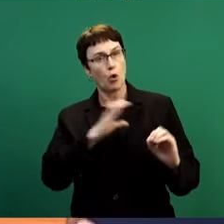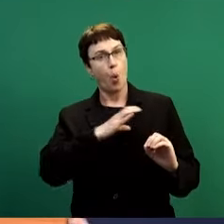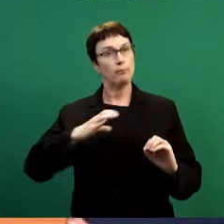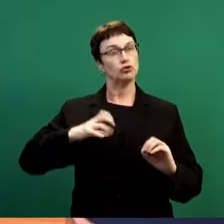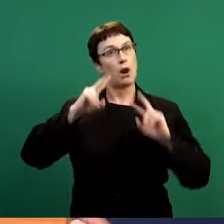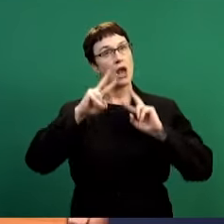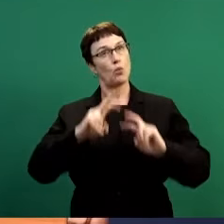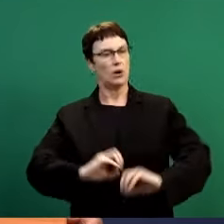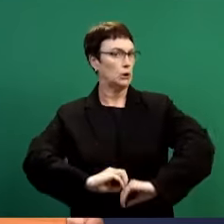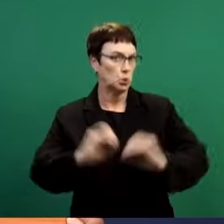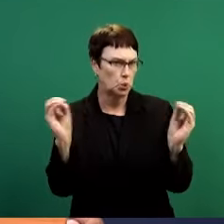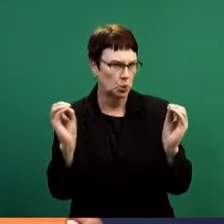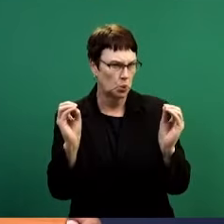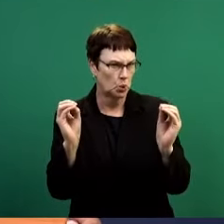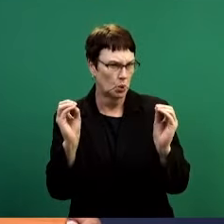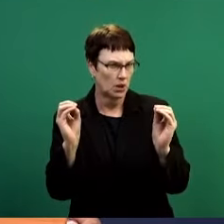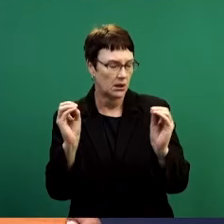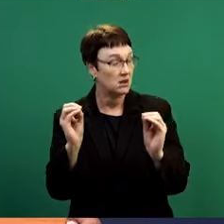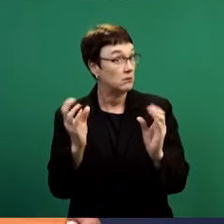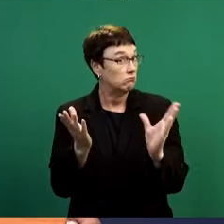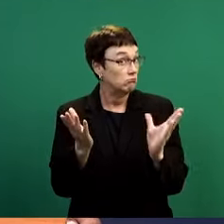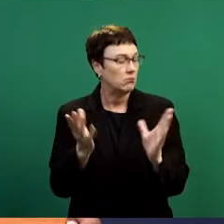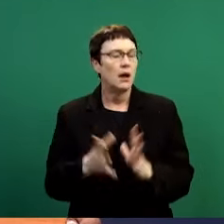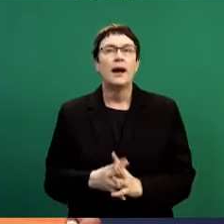In 2015,